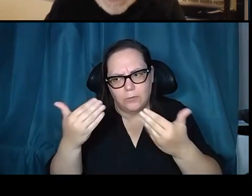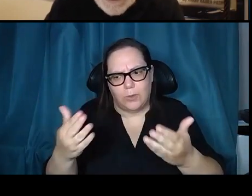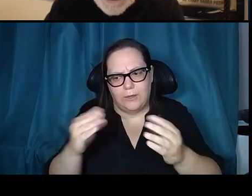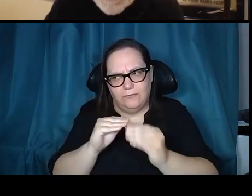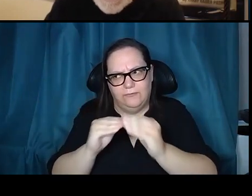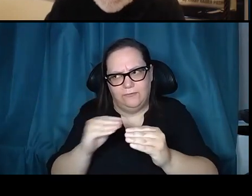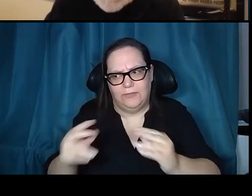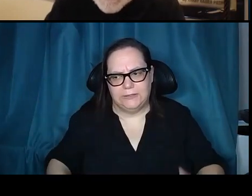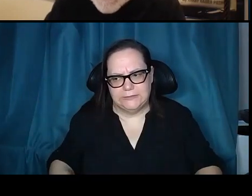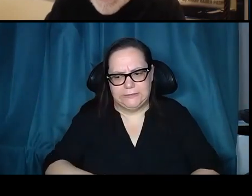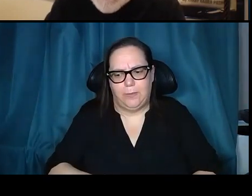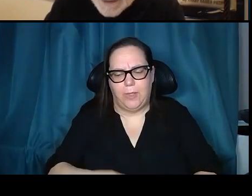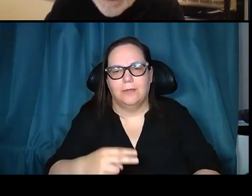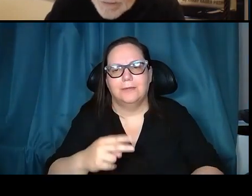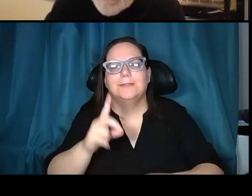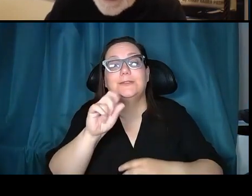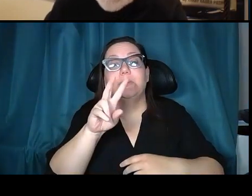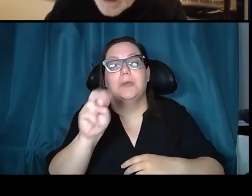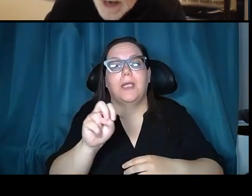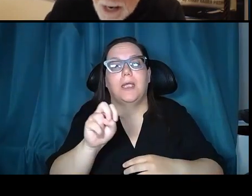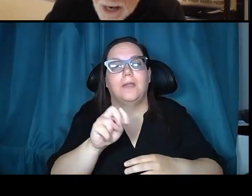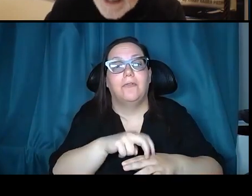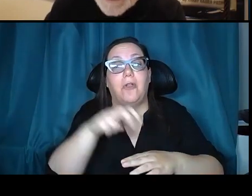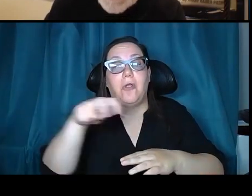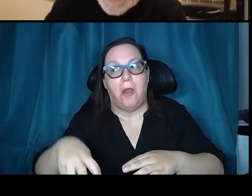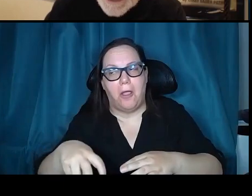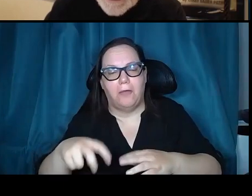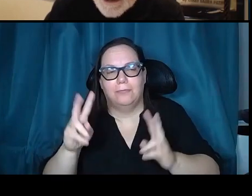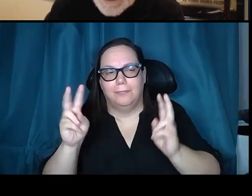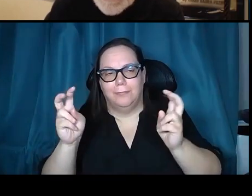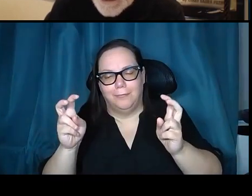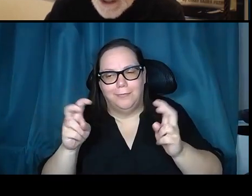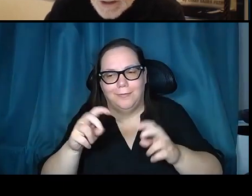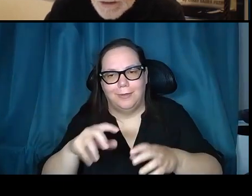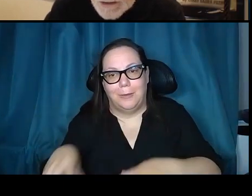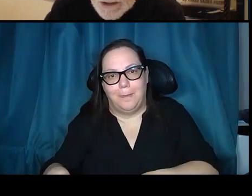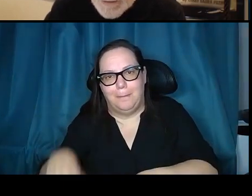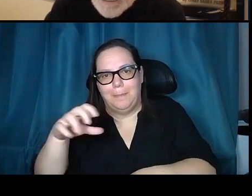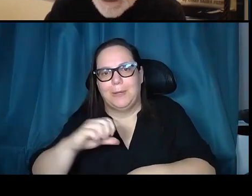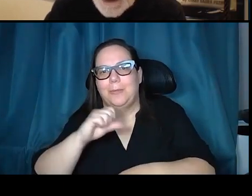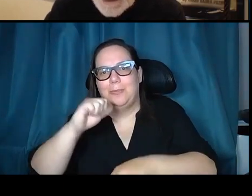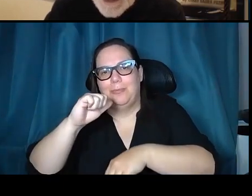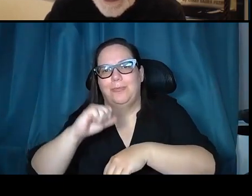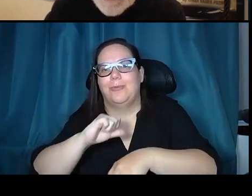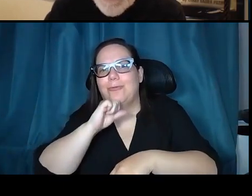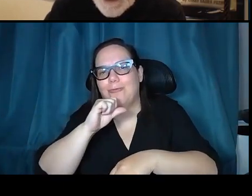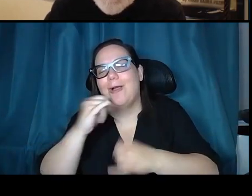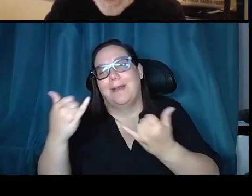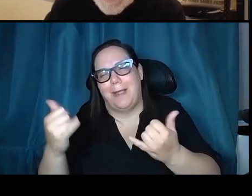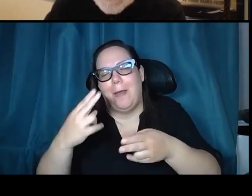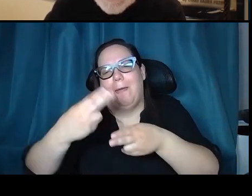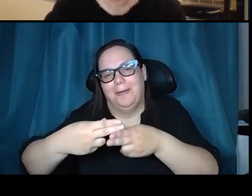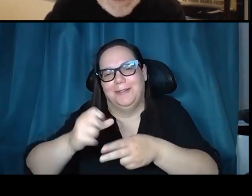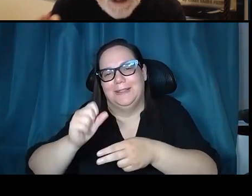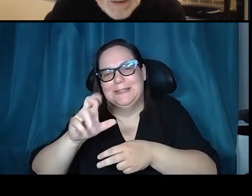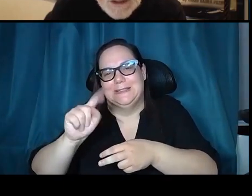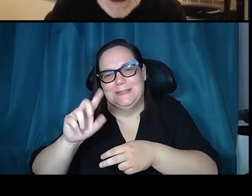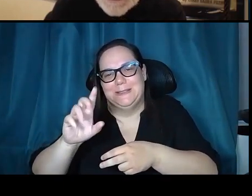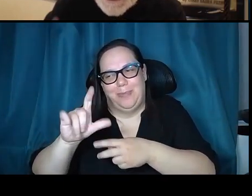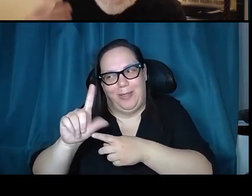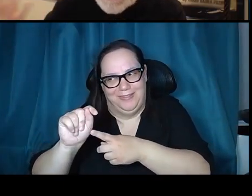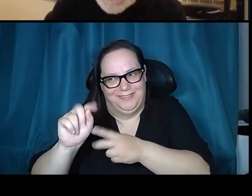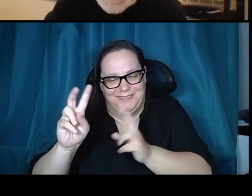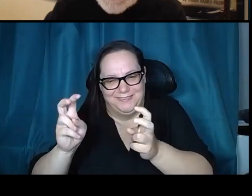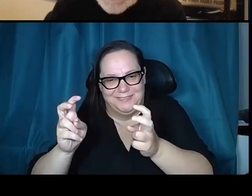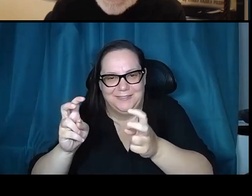off, fixed the seatbelt, well, picked up the rock, which is now known affectionately as a seatbelt basalt, and brought it back. And it's been an